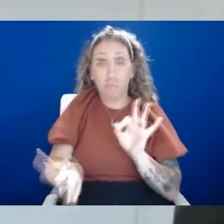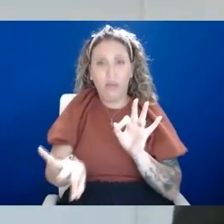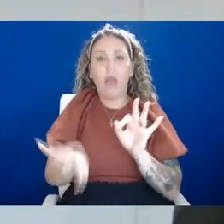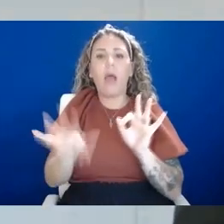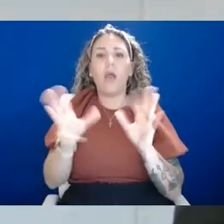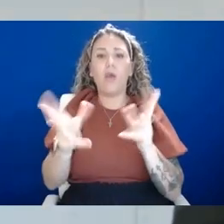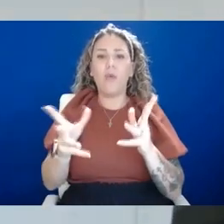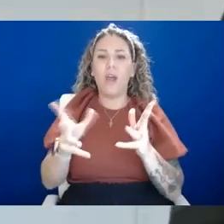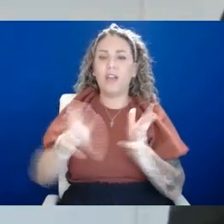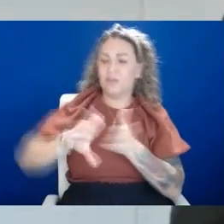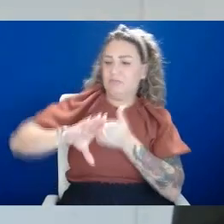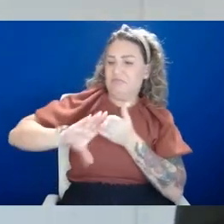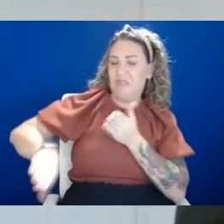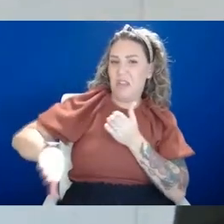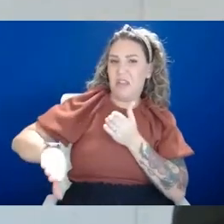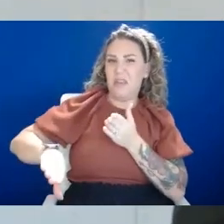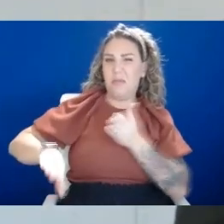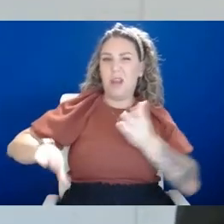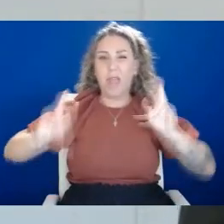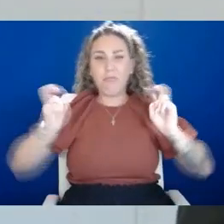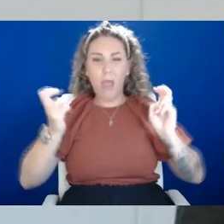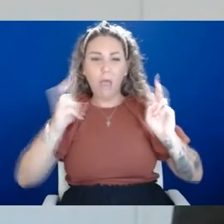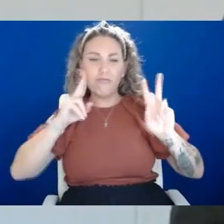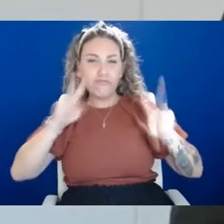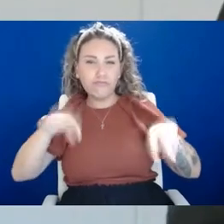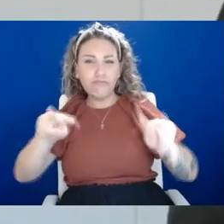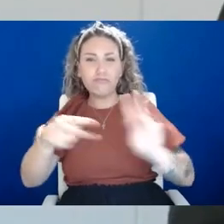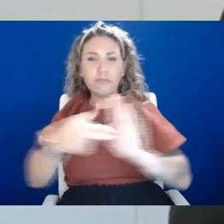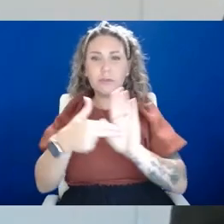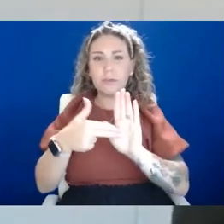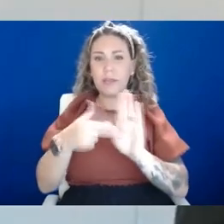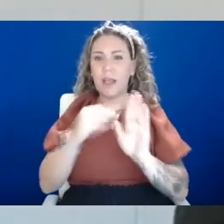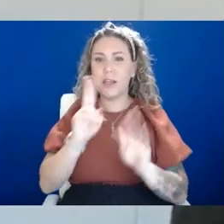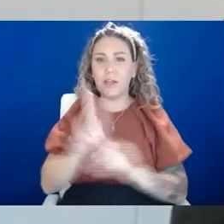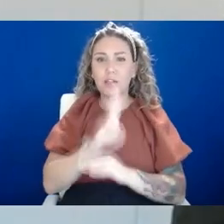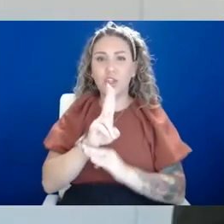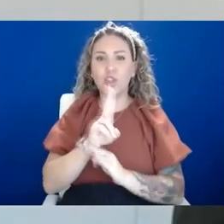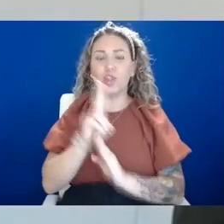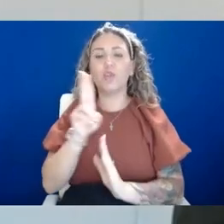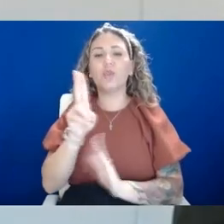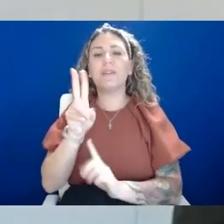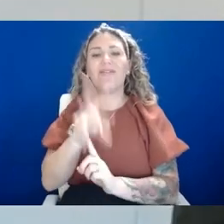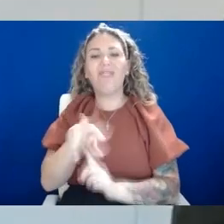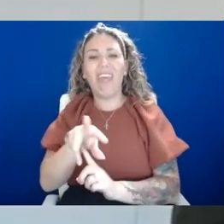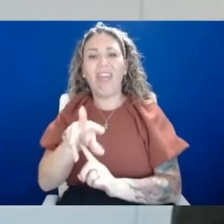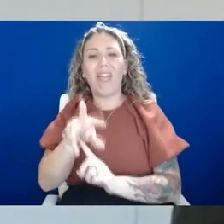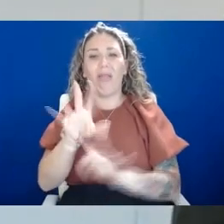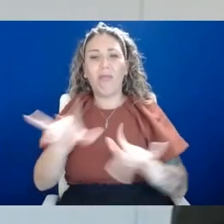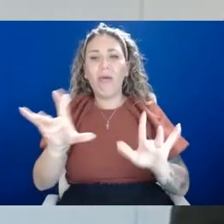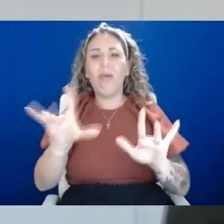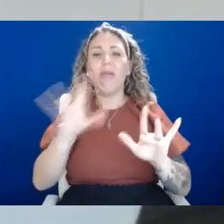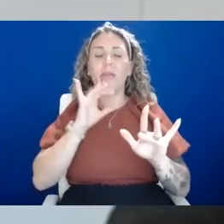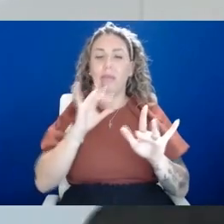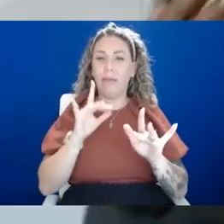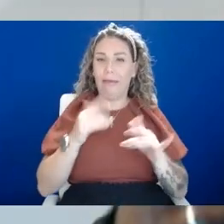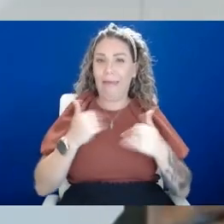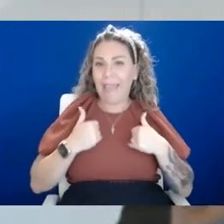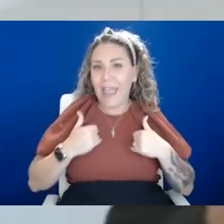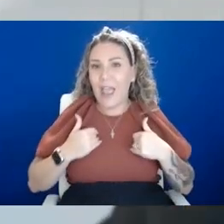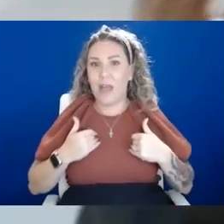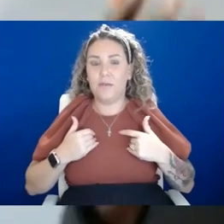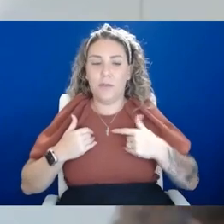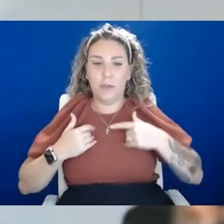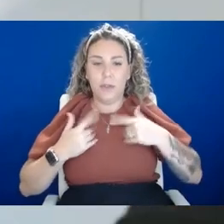eliminate stigma and then using film to basically have, you know, those difficult conversation around, you know, what mental illnesses